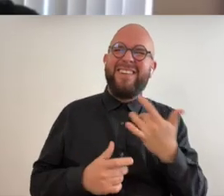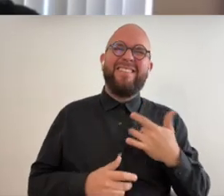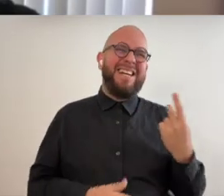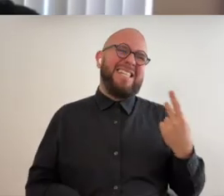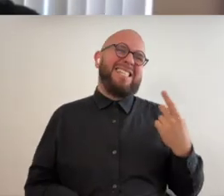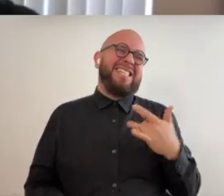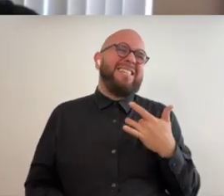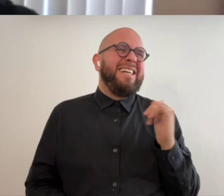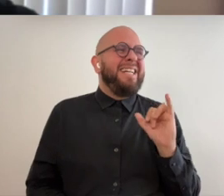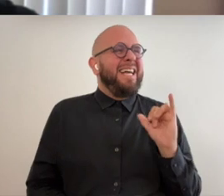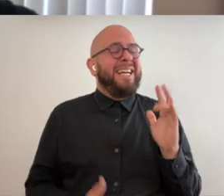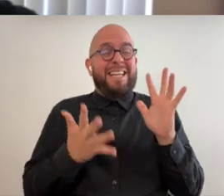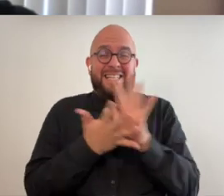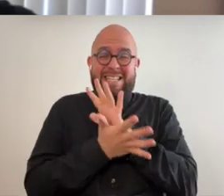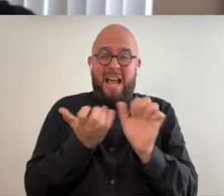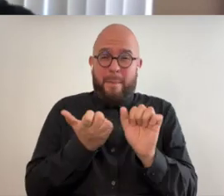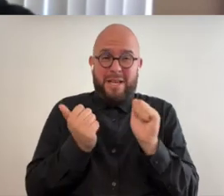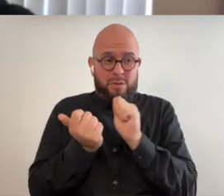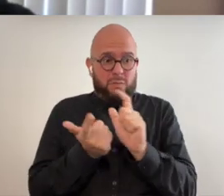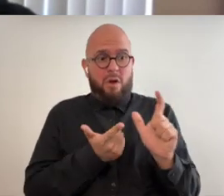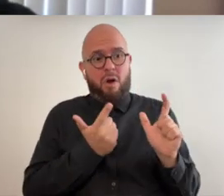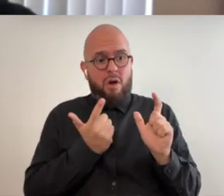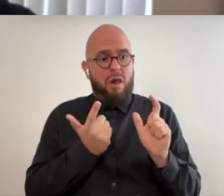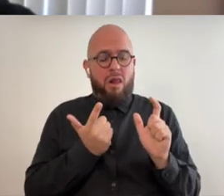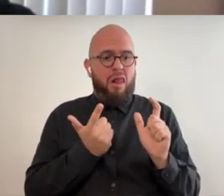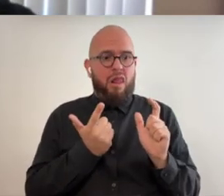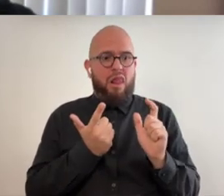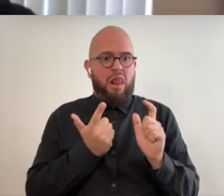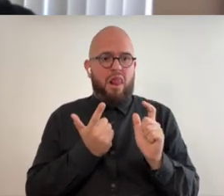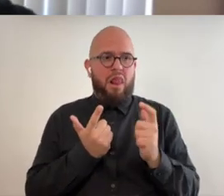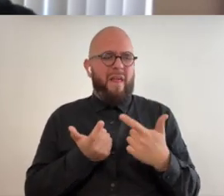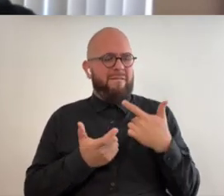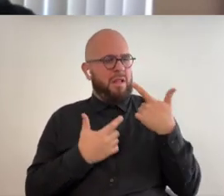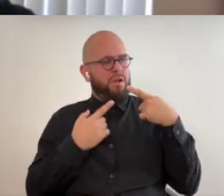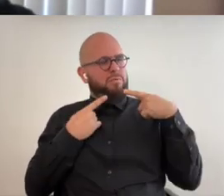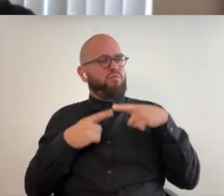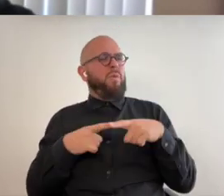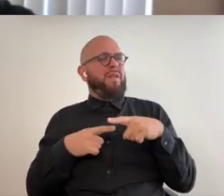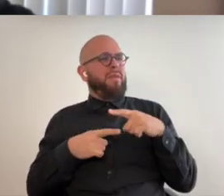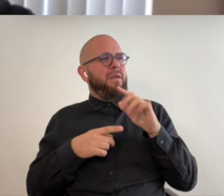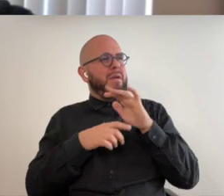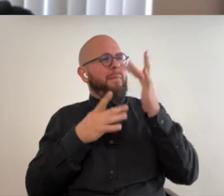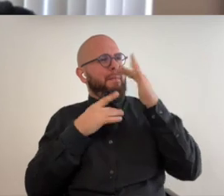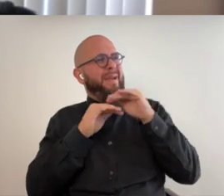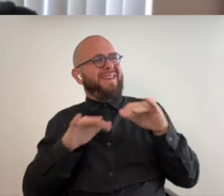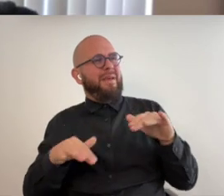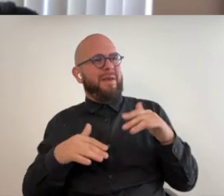the damage that we all sustained in the pandemic has not been dealt with